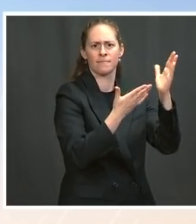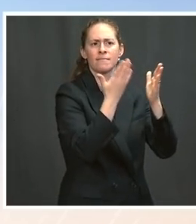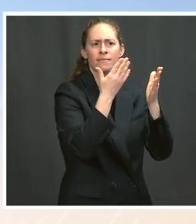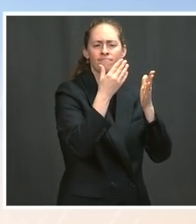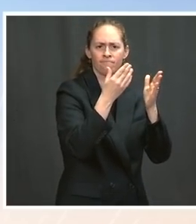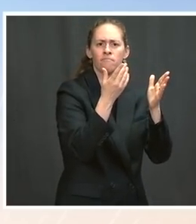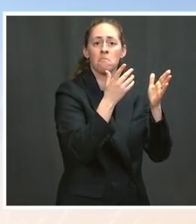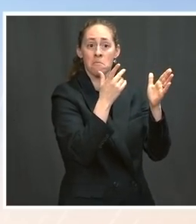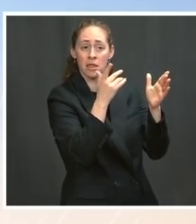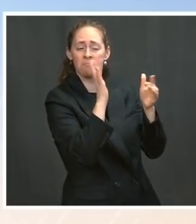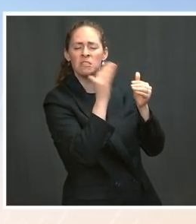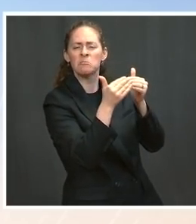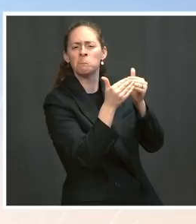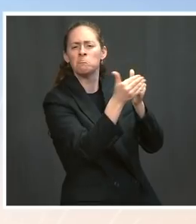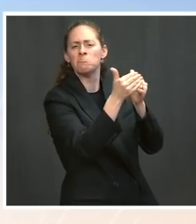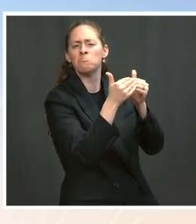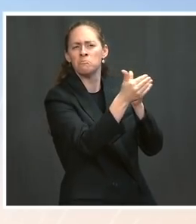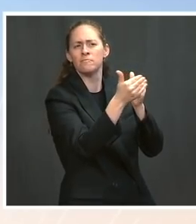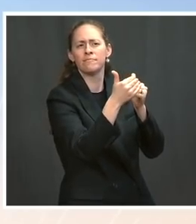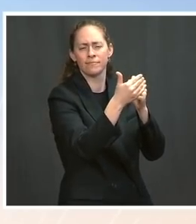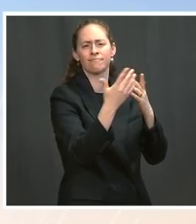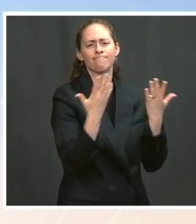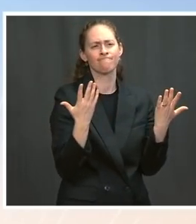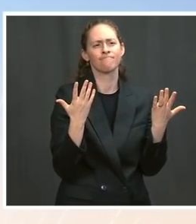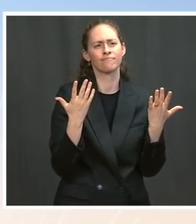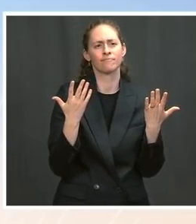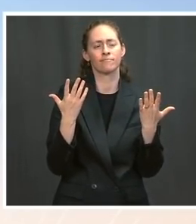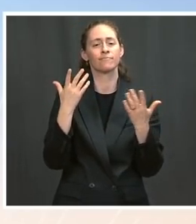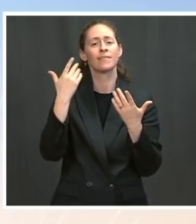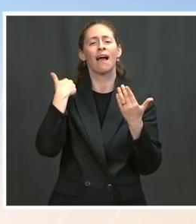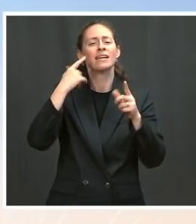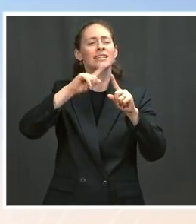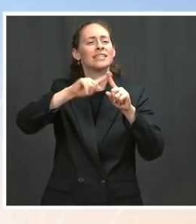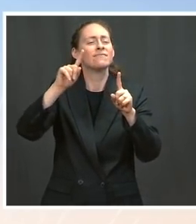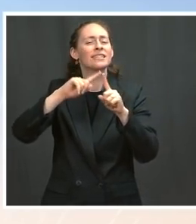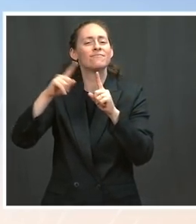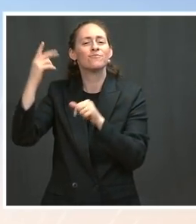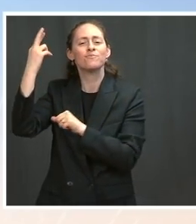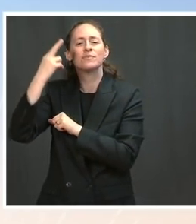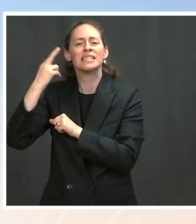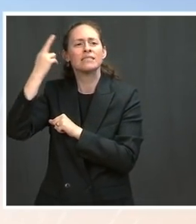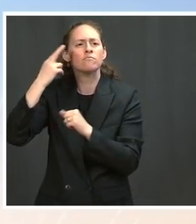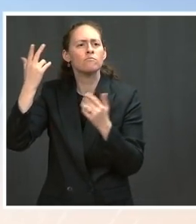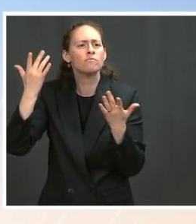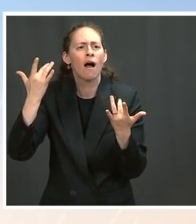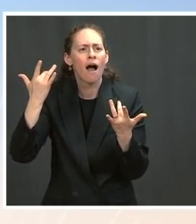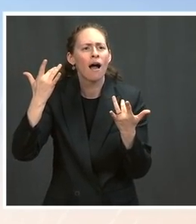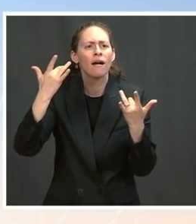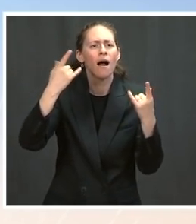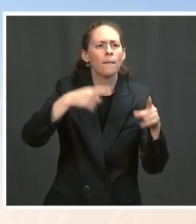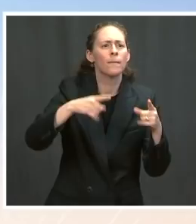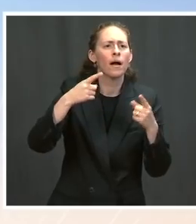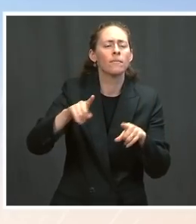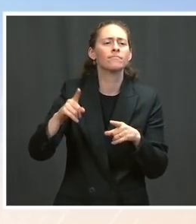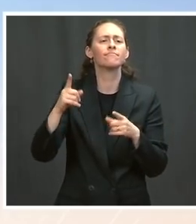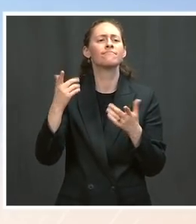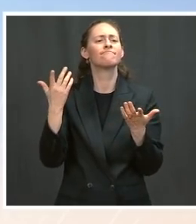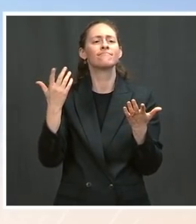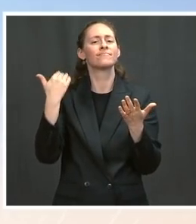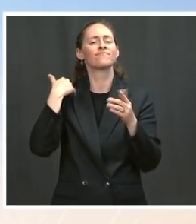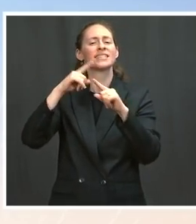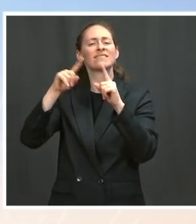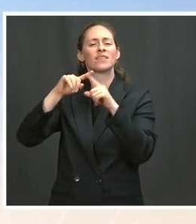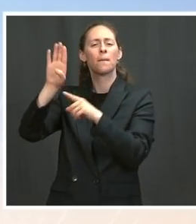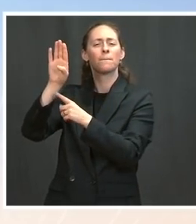of something called base effects, that in year-over-year comparisons, right now, the months